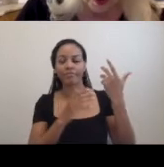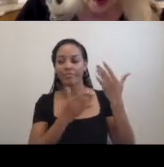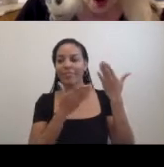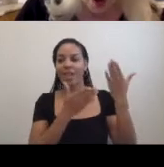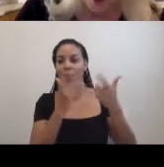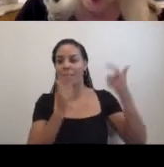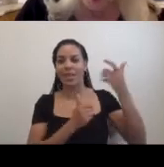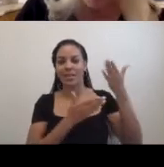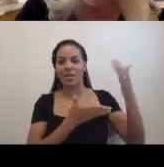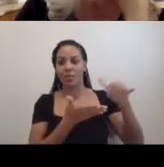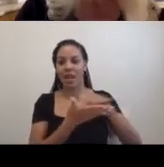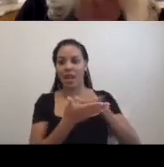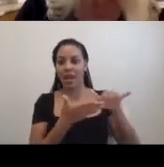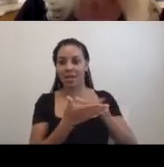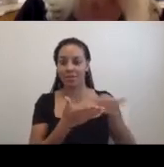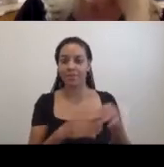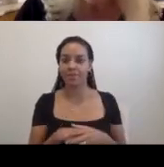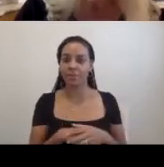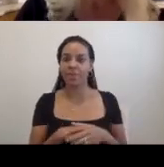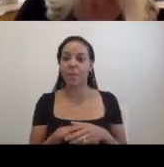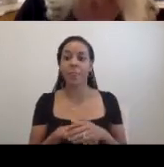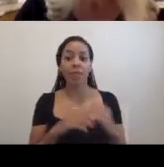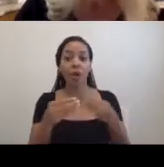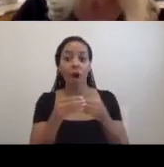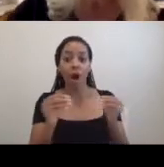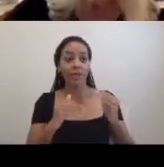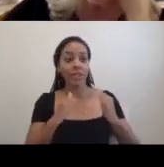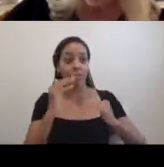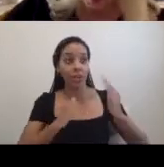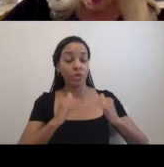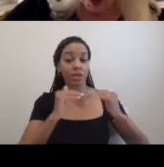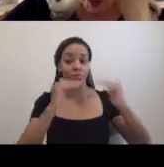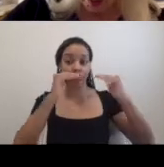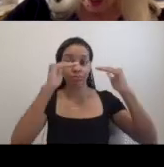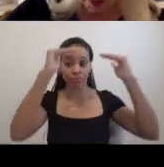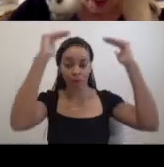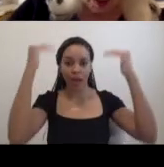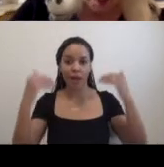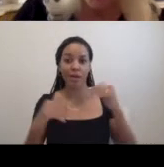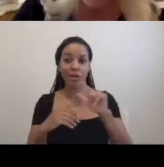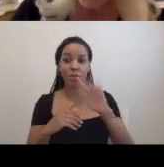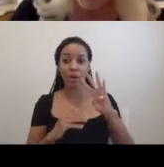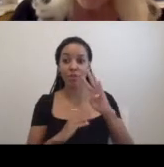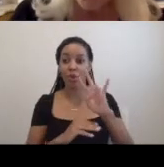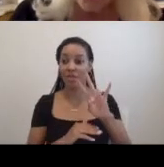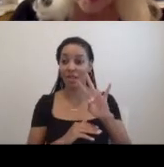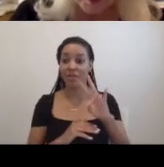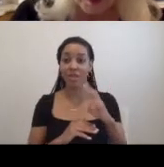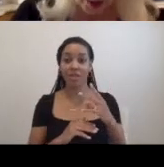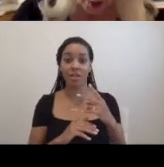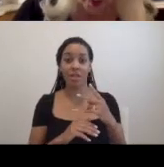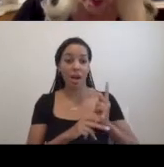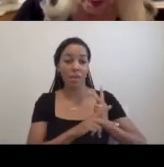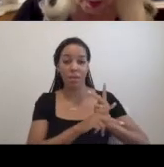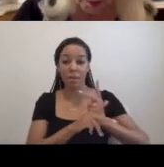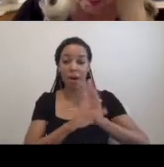office building maintained 24 seven by 300 maintenance